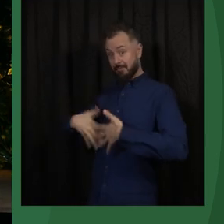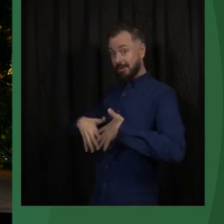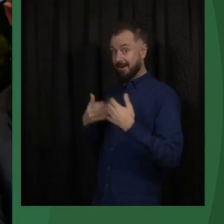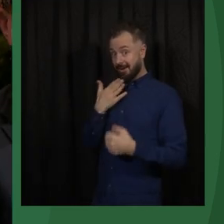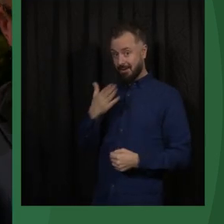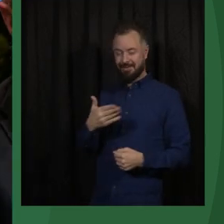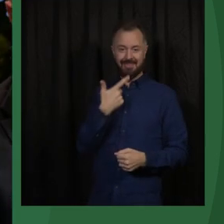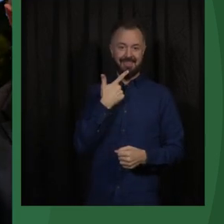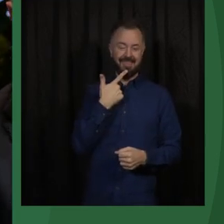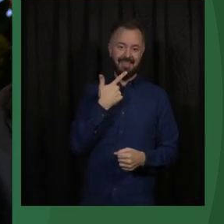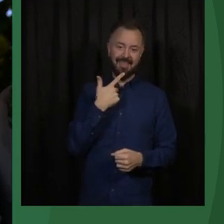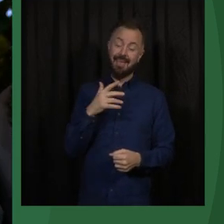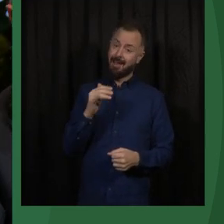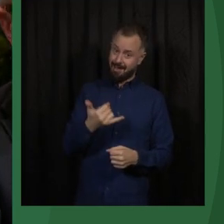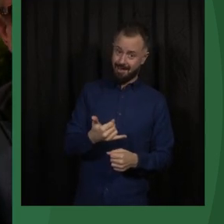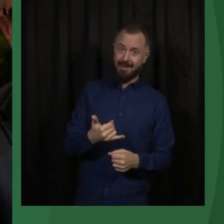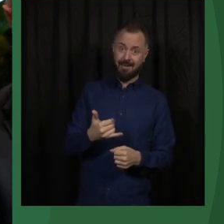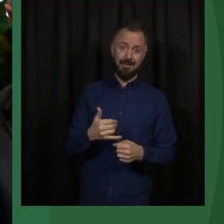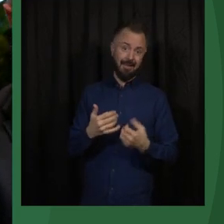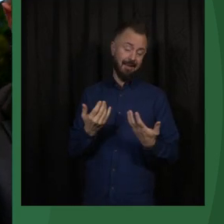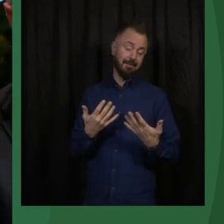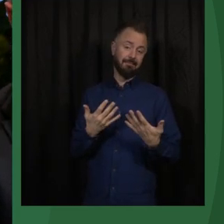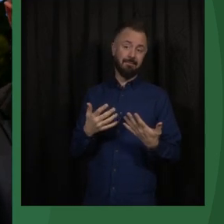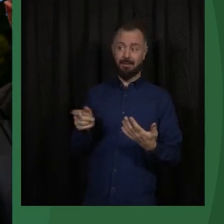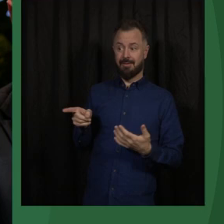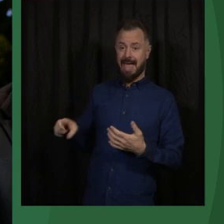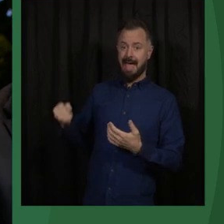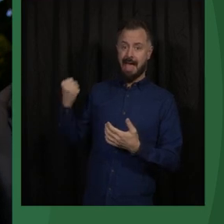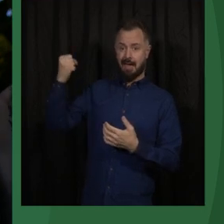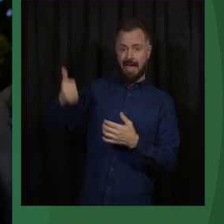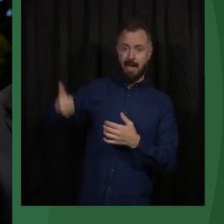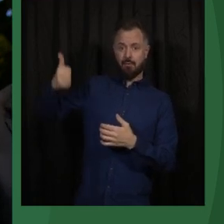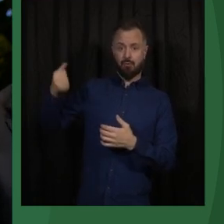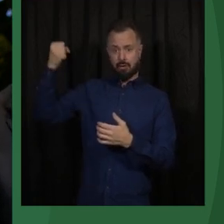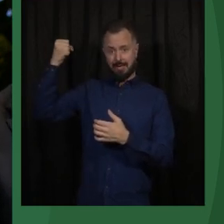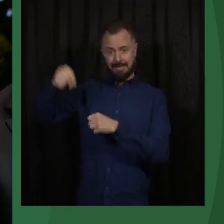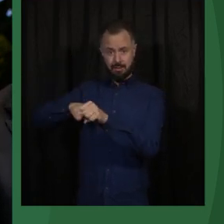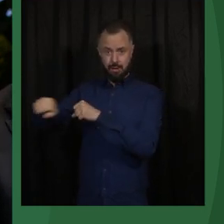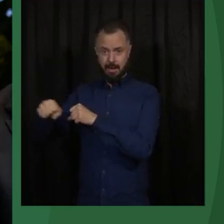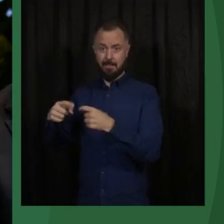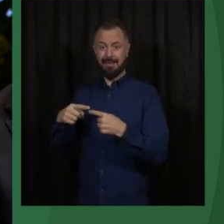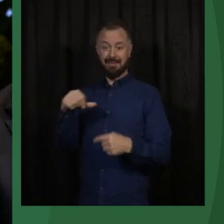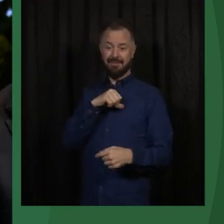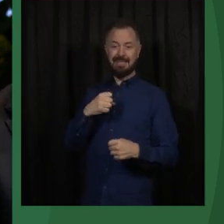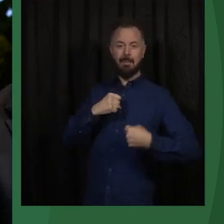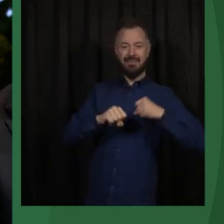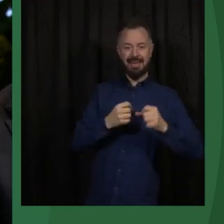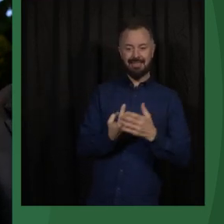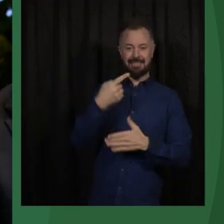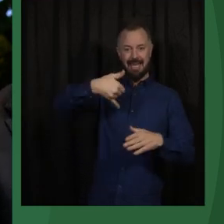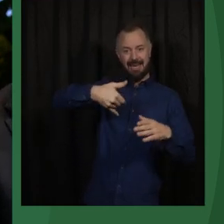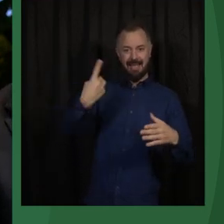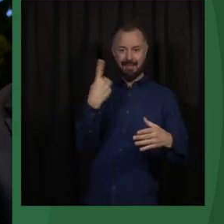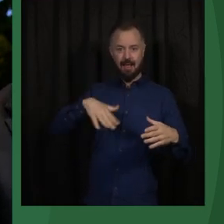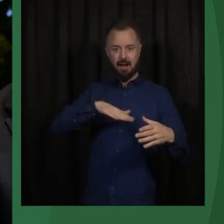And it does on autocracies. But when you have a movement in a country, it turns out